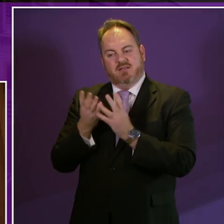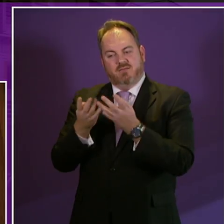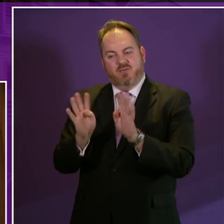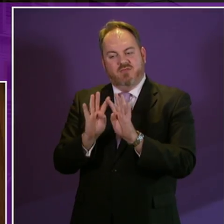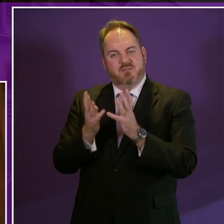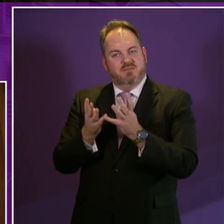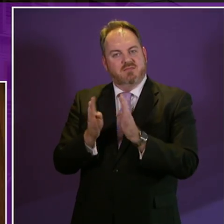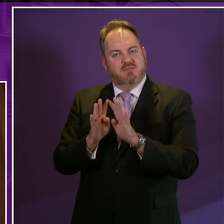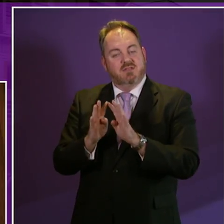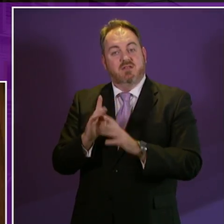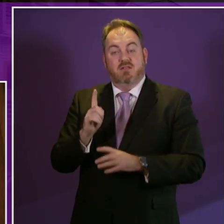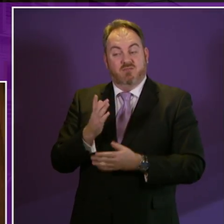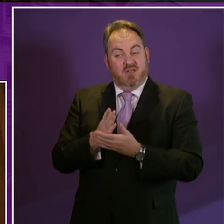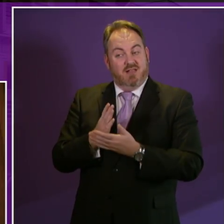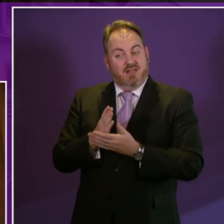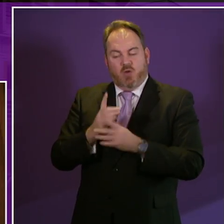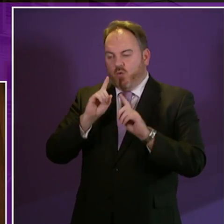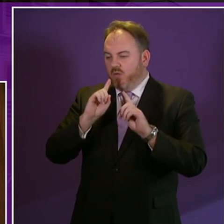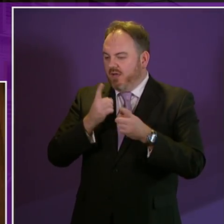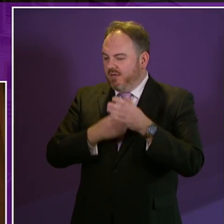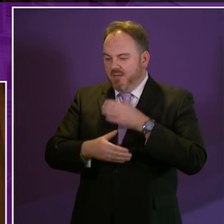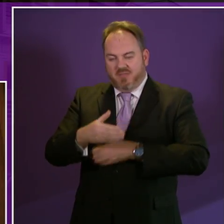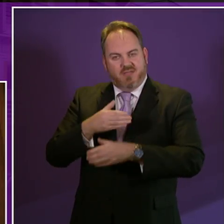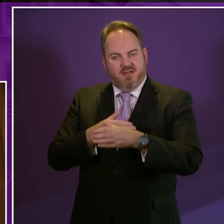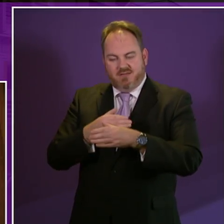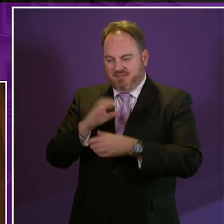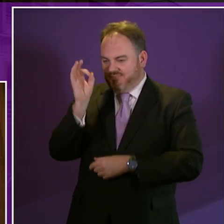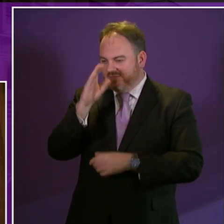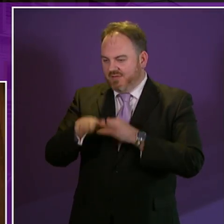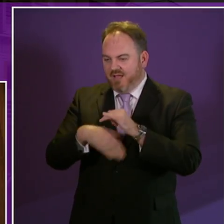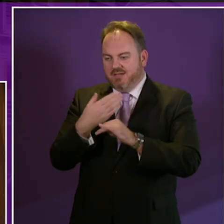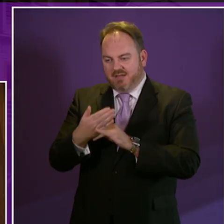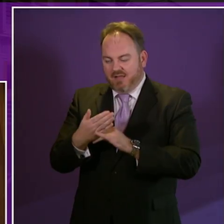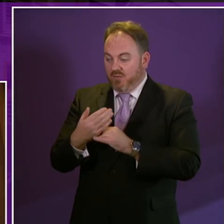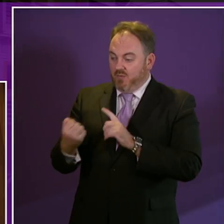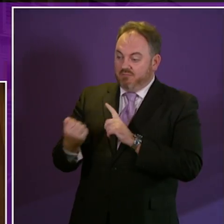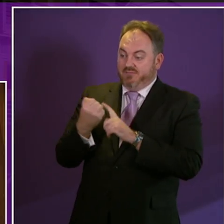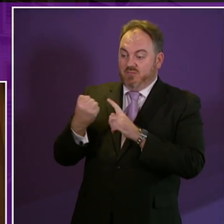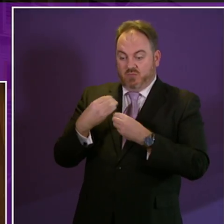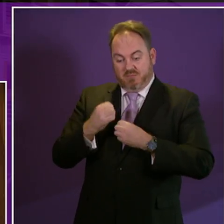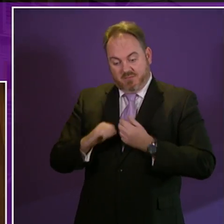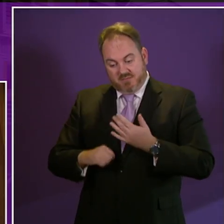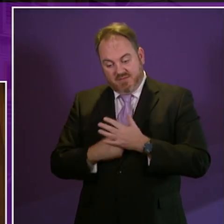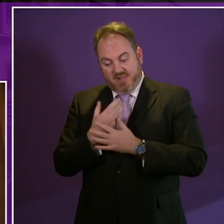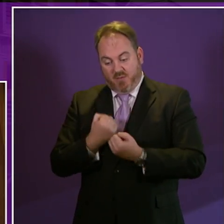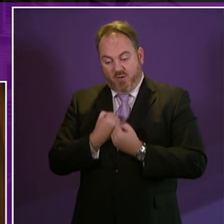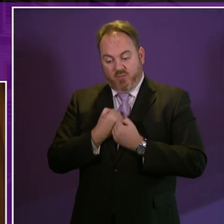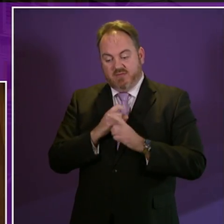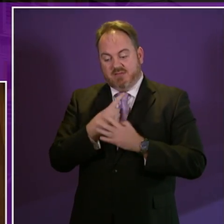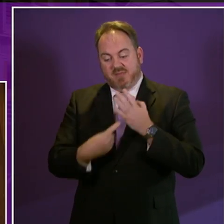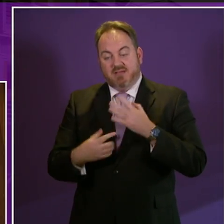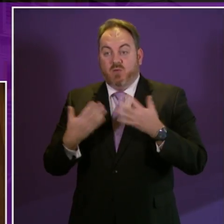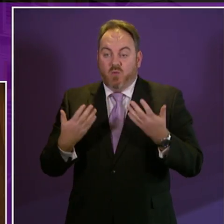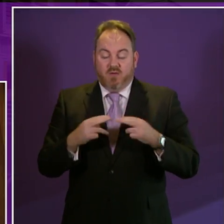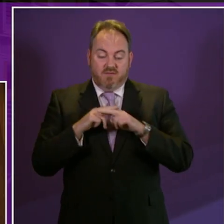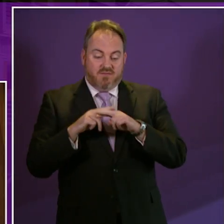disability or are a member of a family with one, you are completely unaware of the many challenges and barriers that disabled people face.